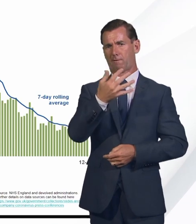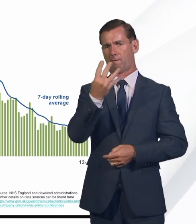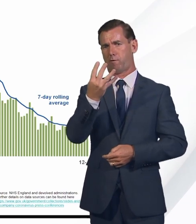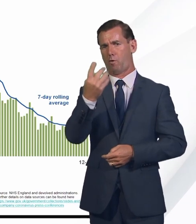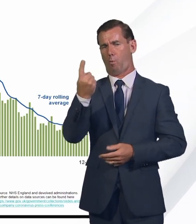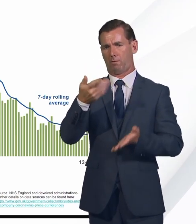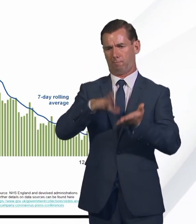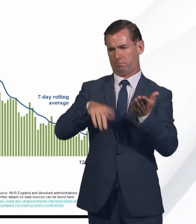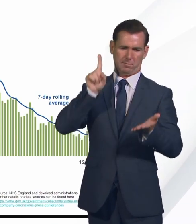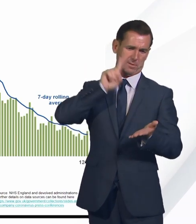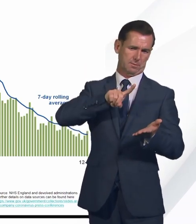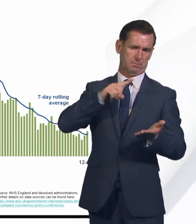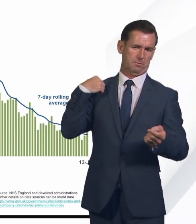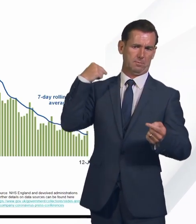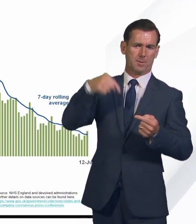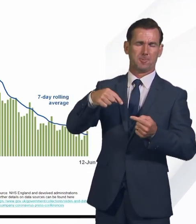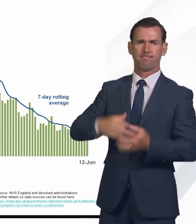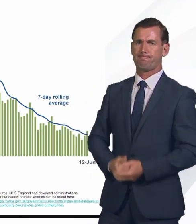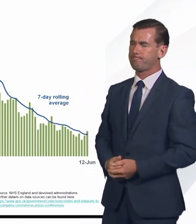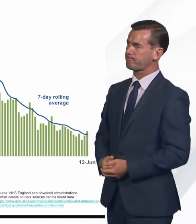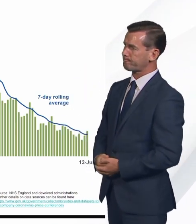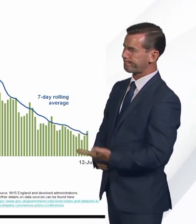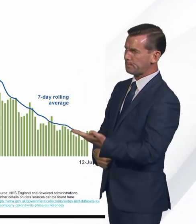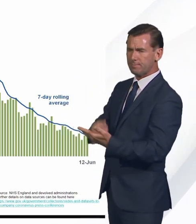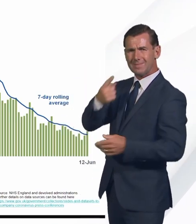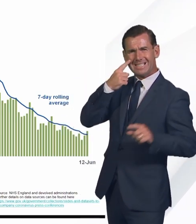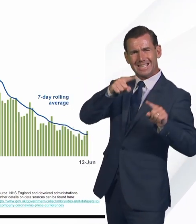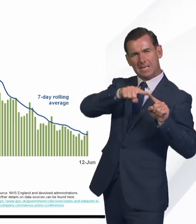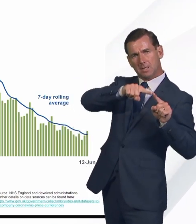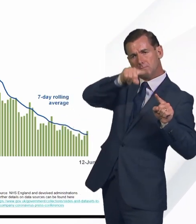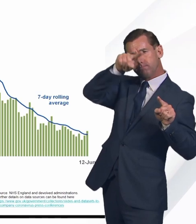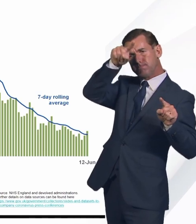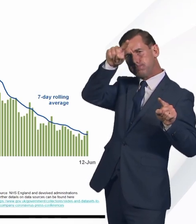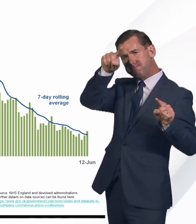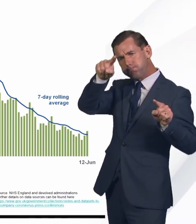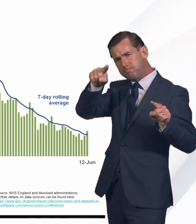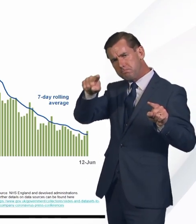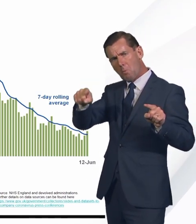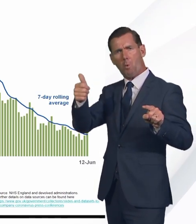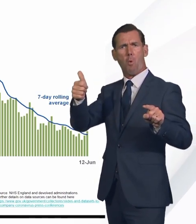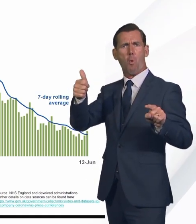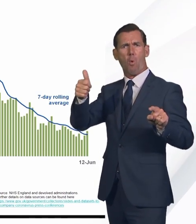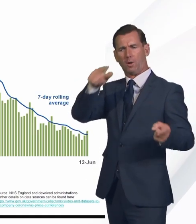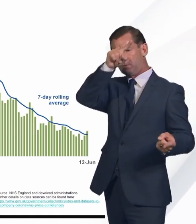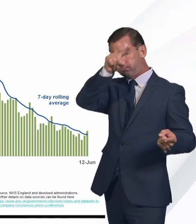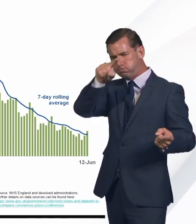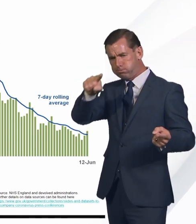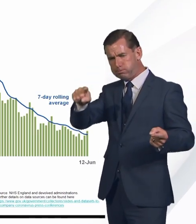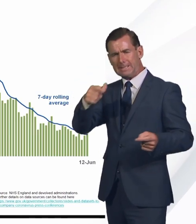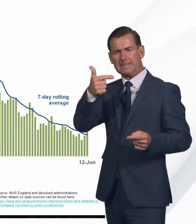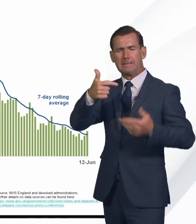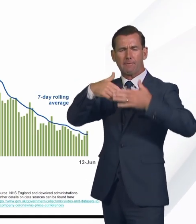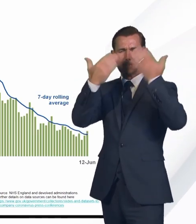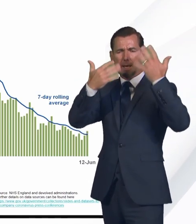cases since yesterday. The graph shows a steadily falling number of identified cases on a seven-day rolling